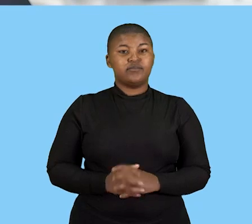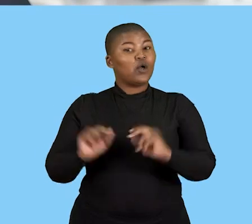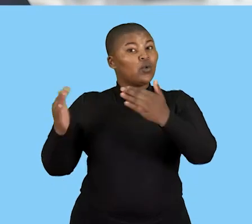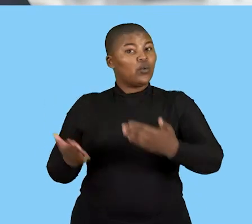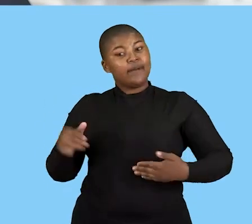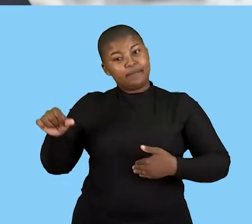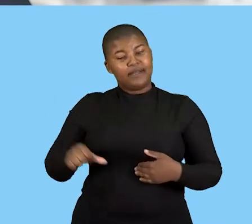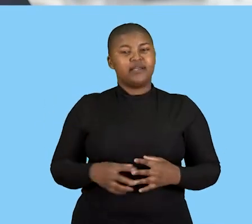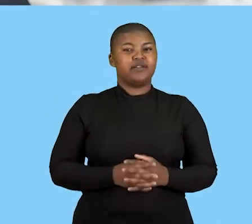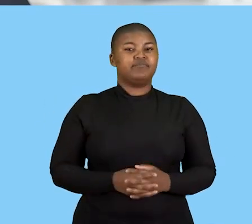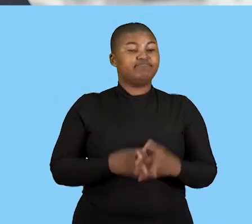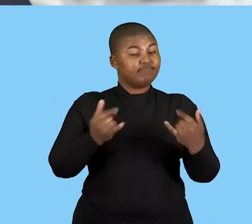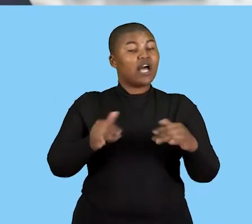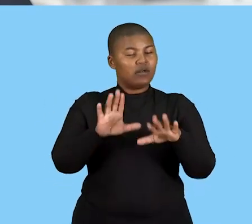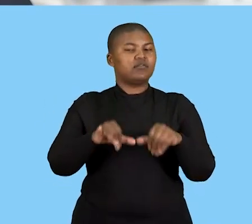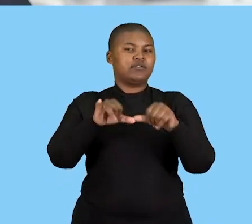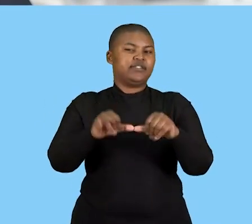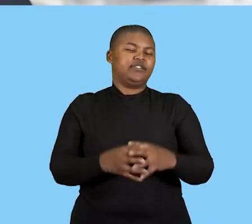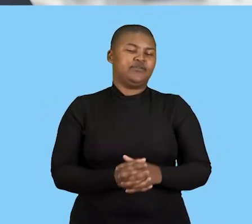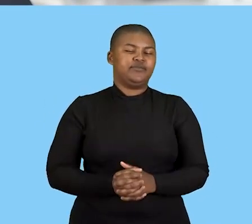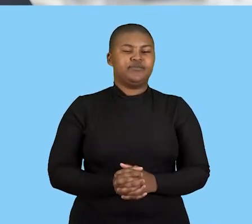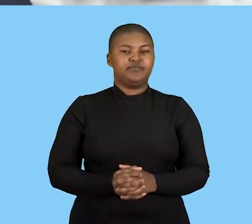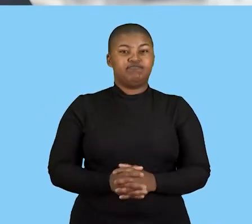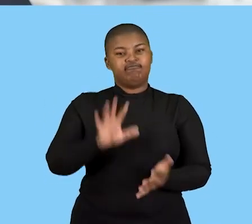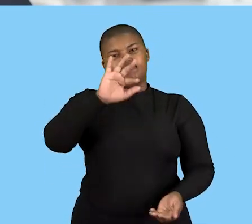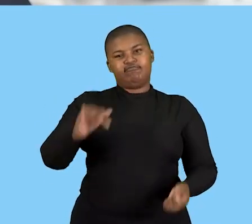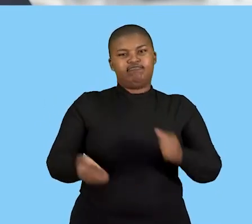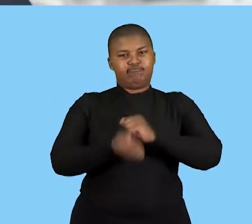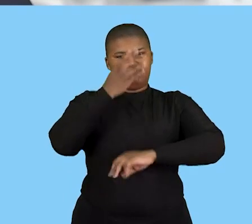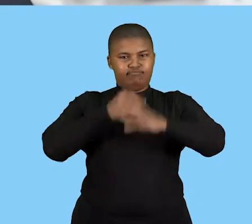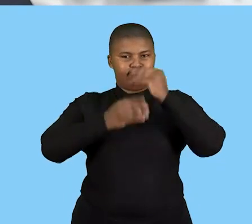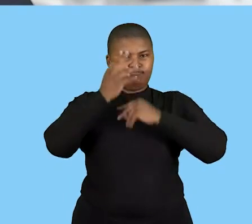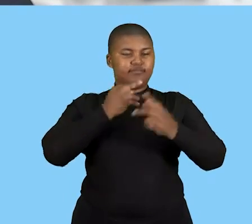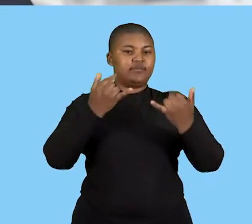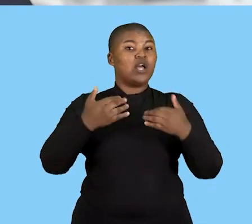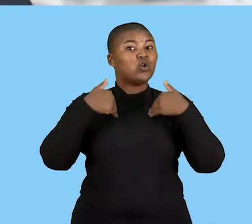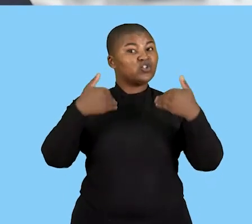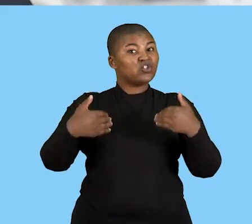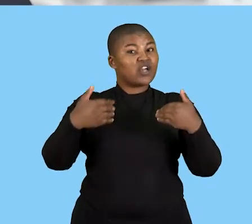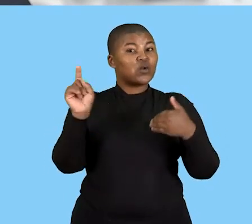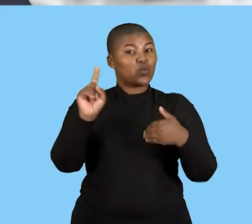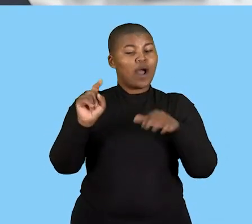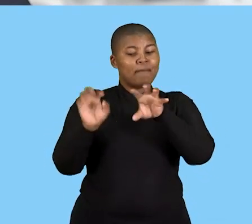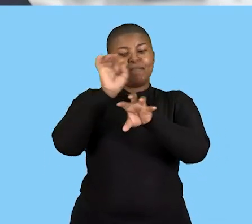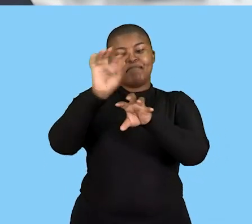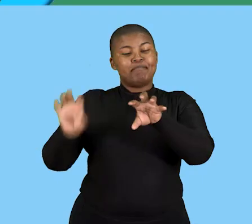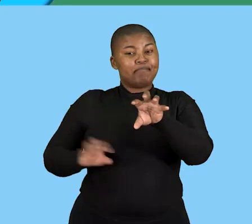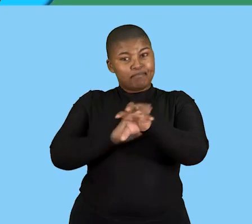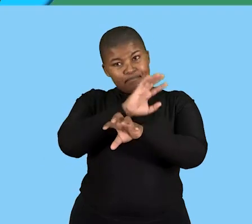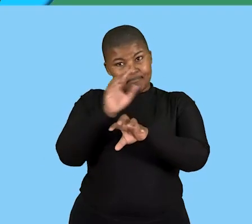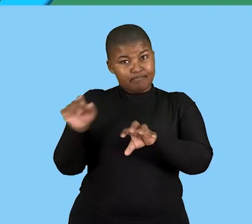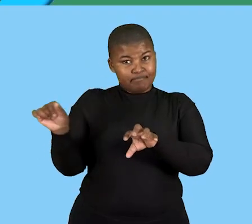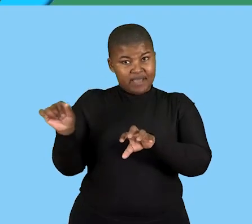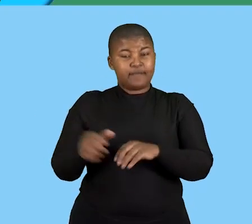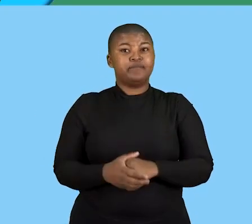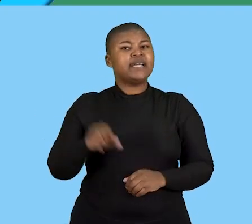welcome back now let us proceed with the wrapping up of our lesson now we start with the concept map recap remember